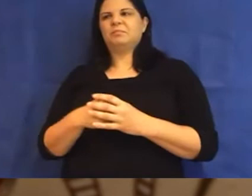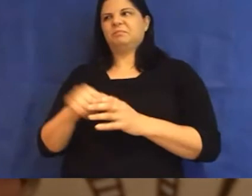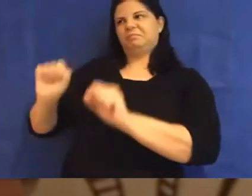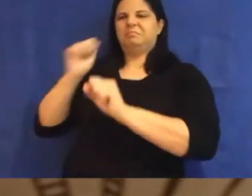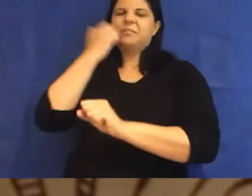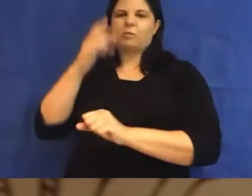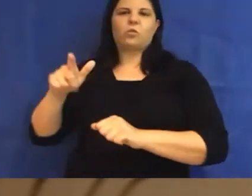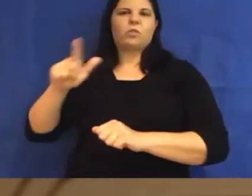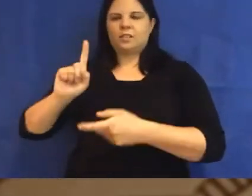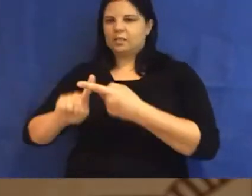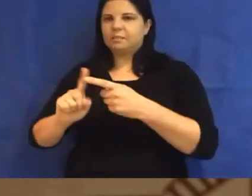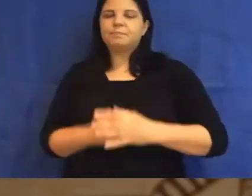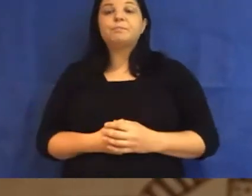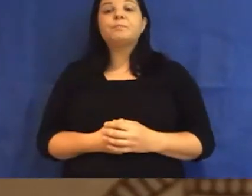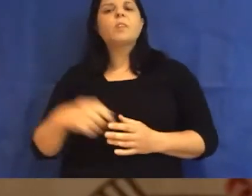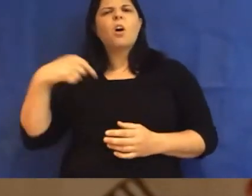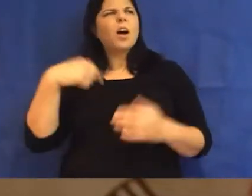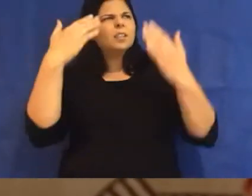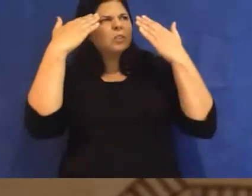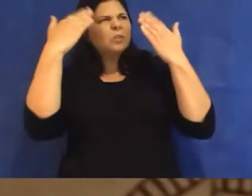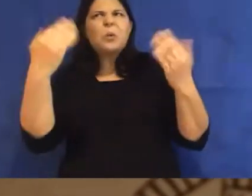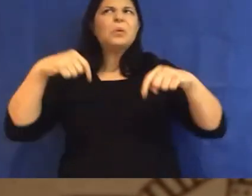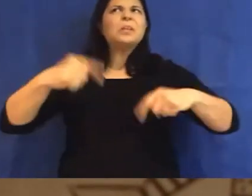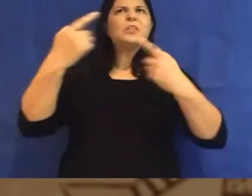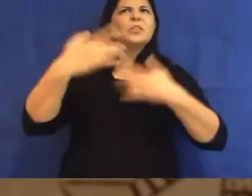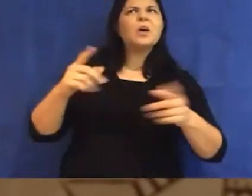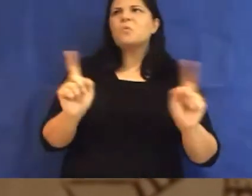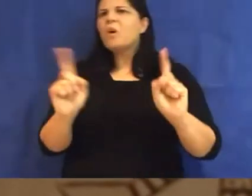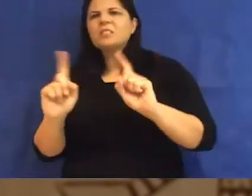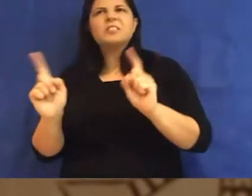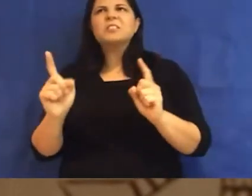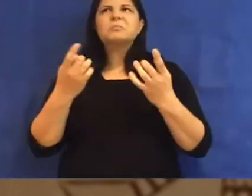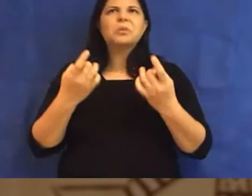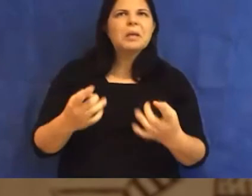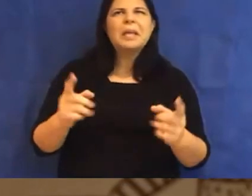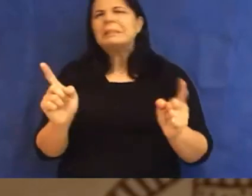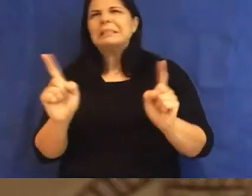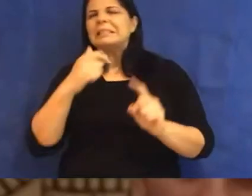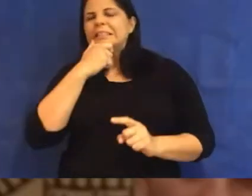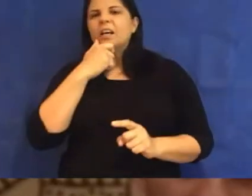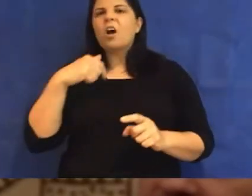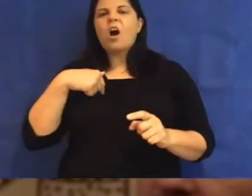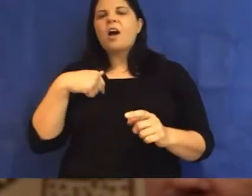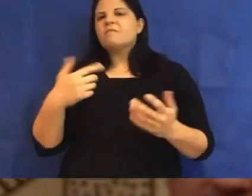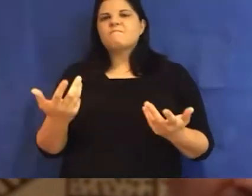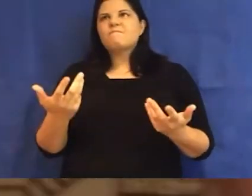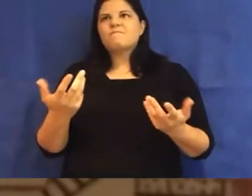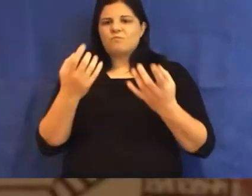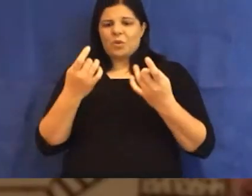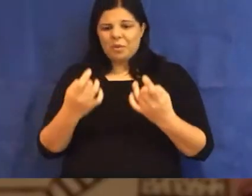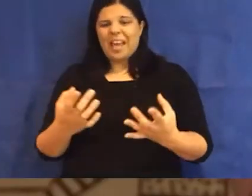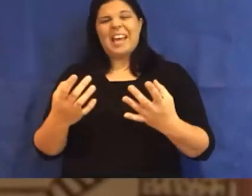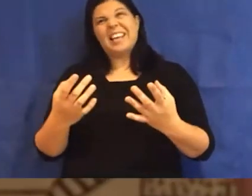I didn't really know what to expect from this particular evening, so I haven't prepared much, except